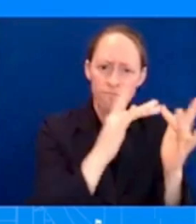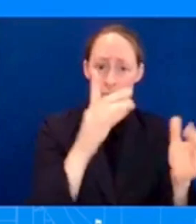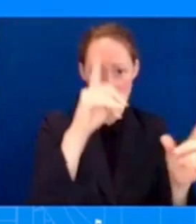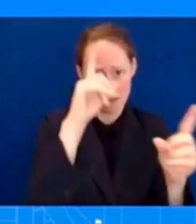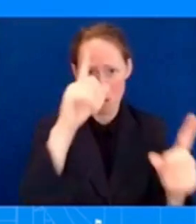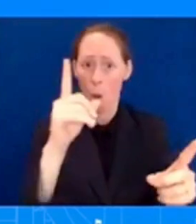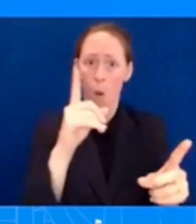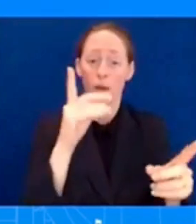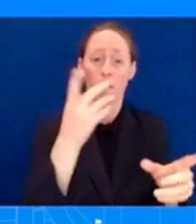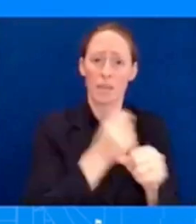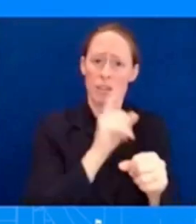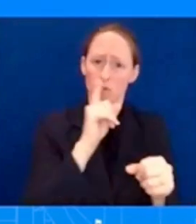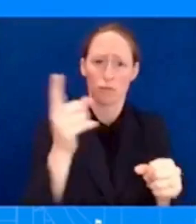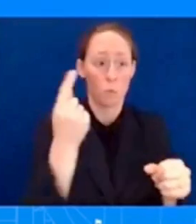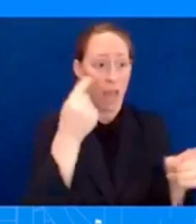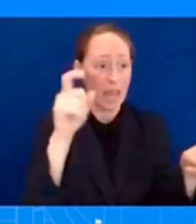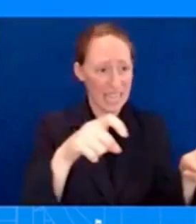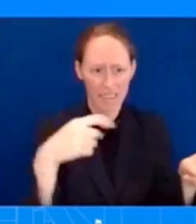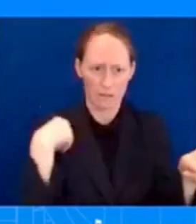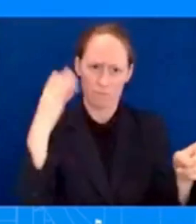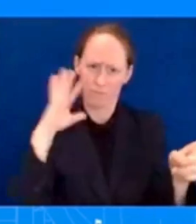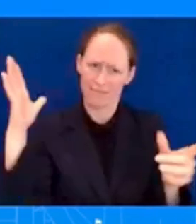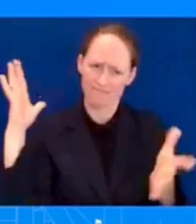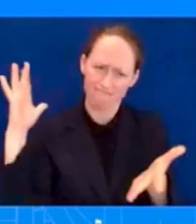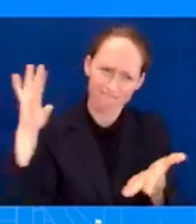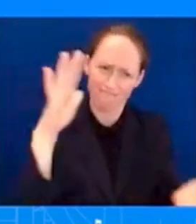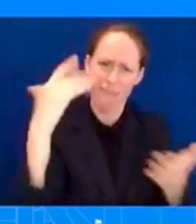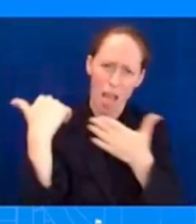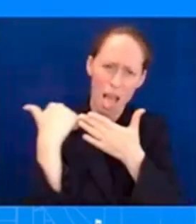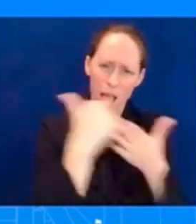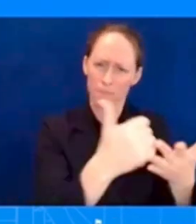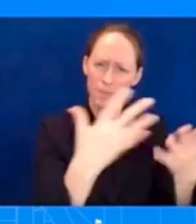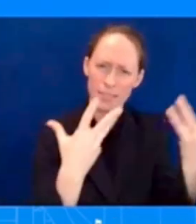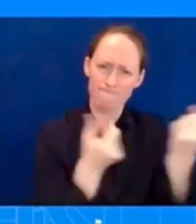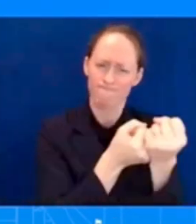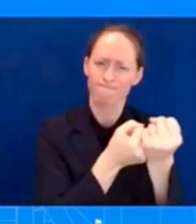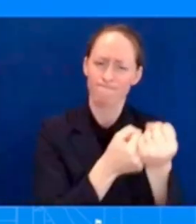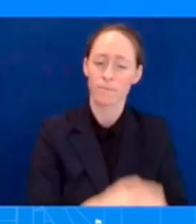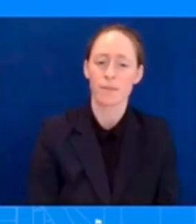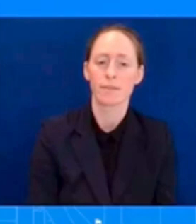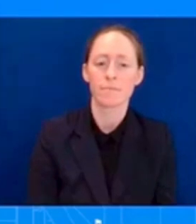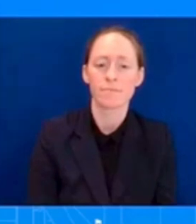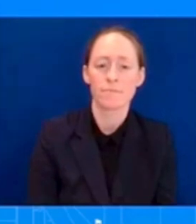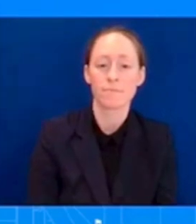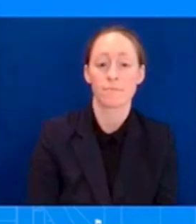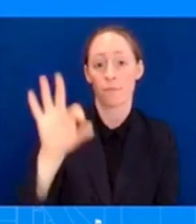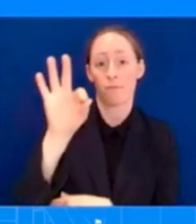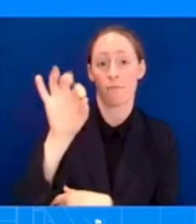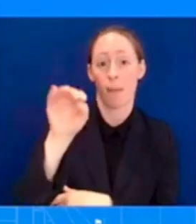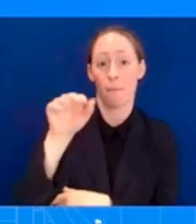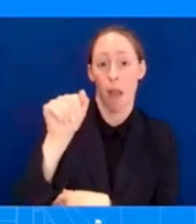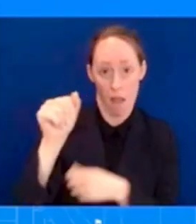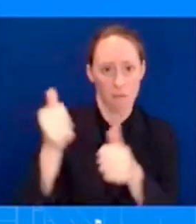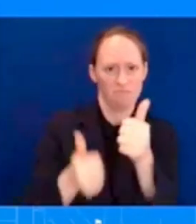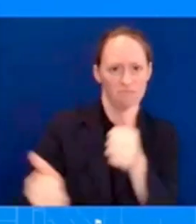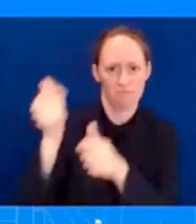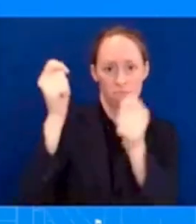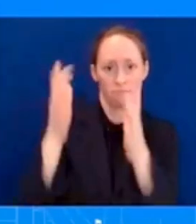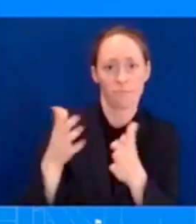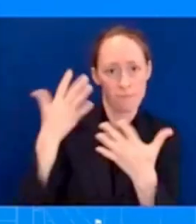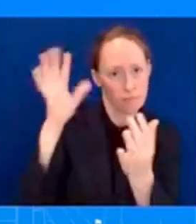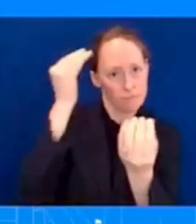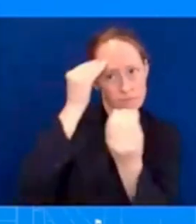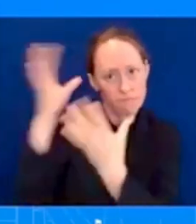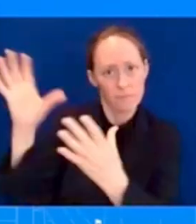from female administrator criswell on the ongoing federal response a written update in the morning and a phone call last night the president